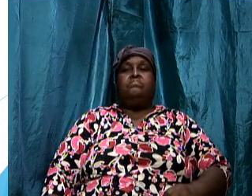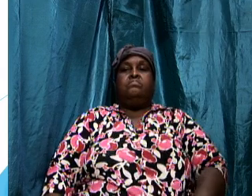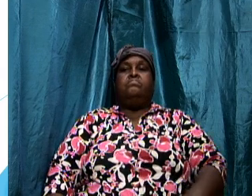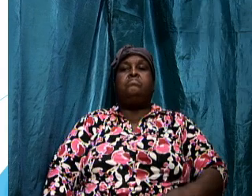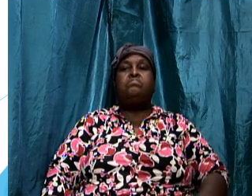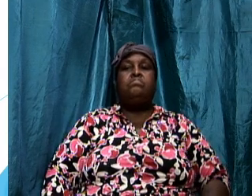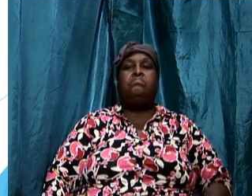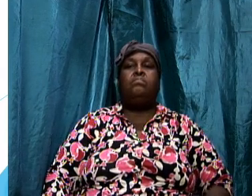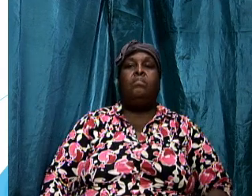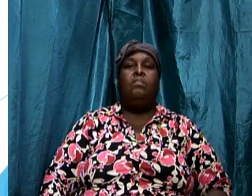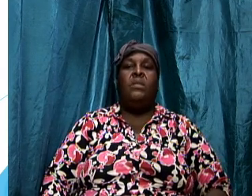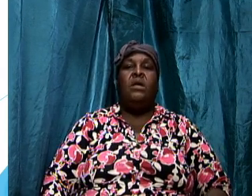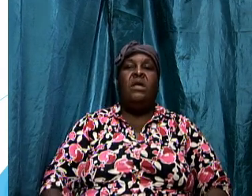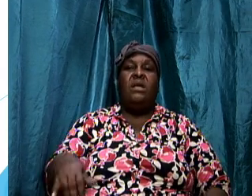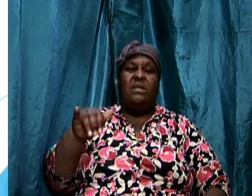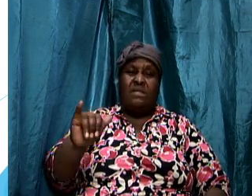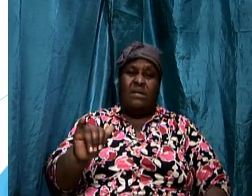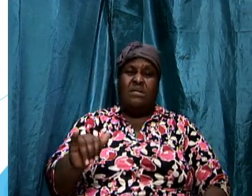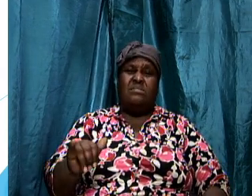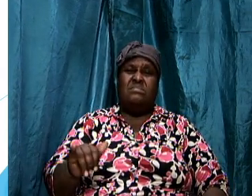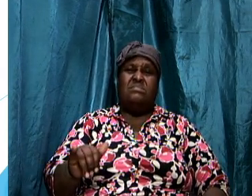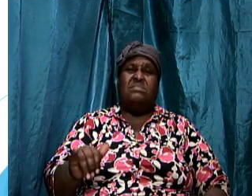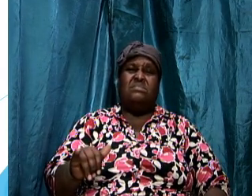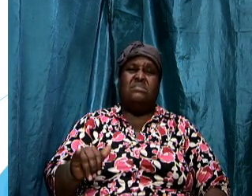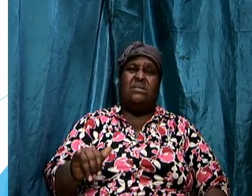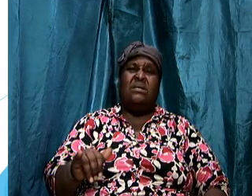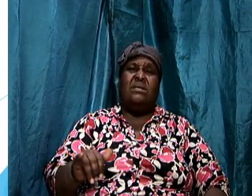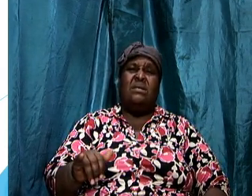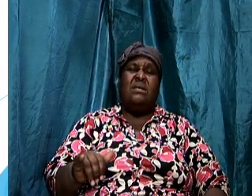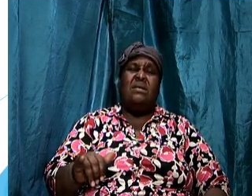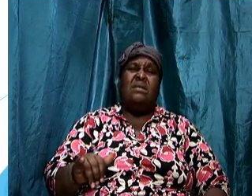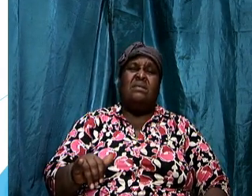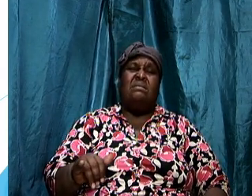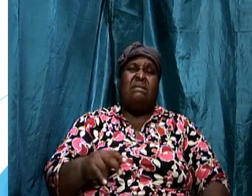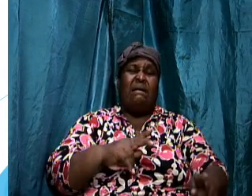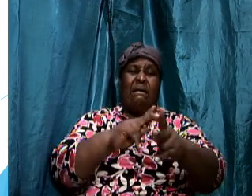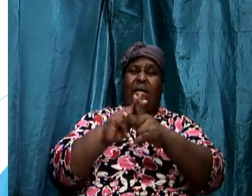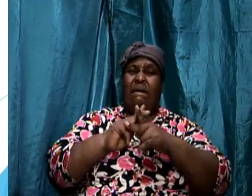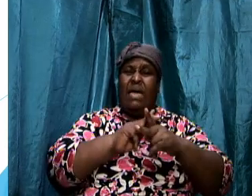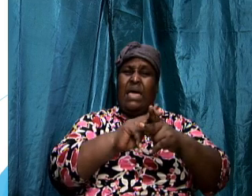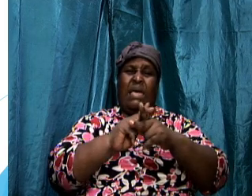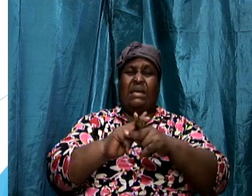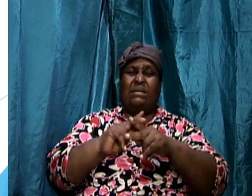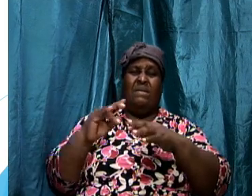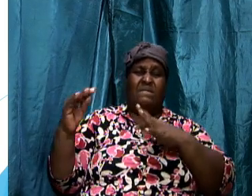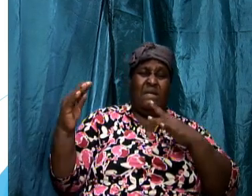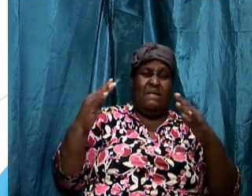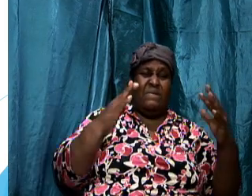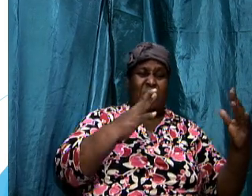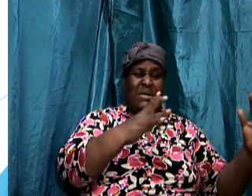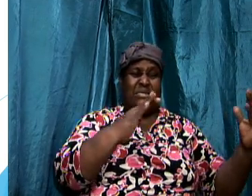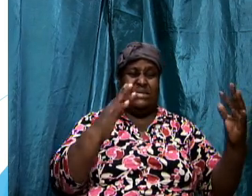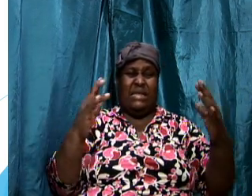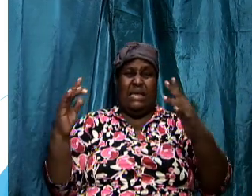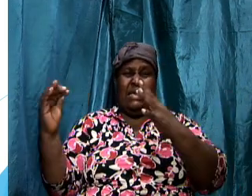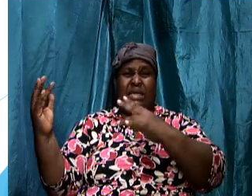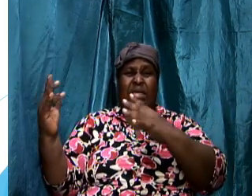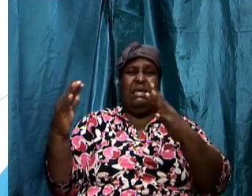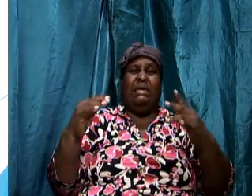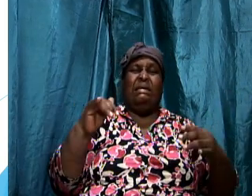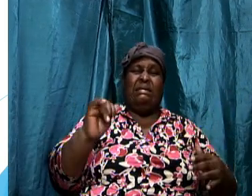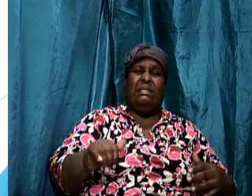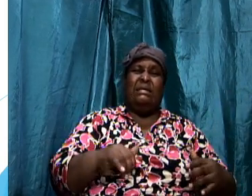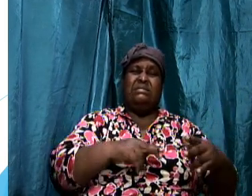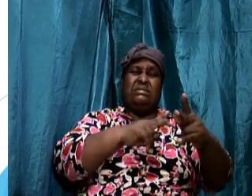that's the combat that's the kind of wrestling that's the kind